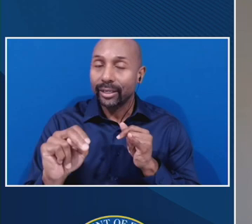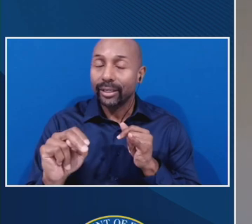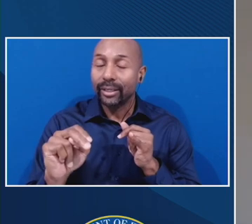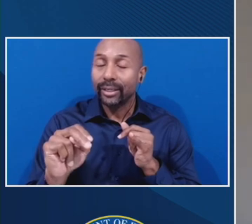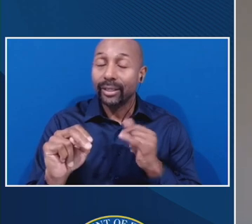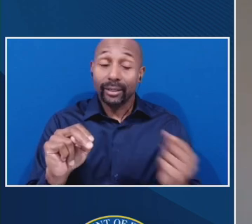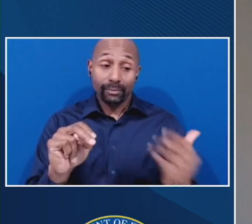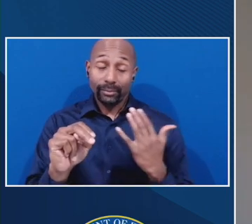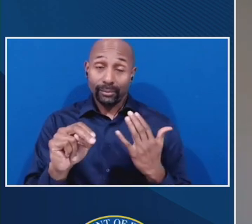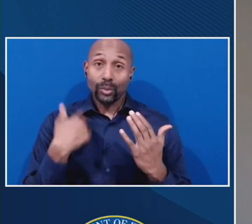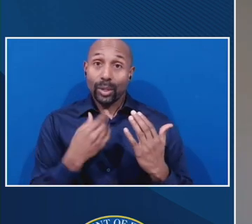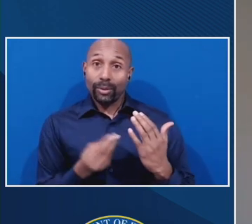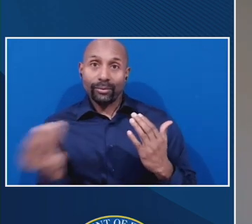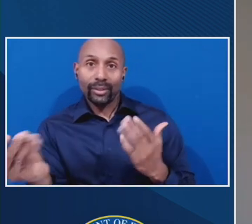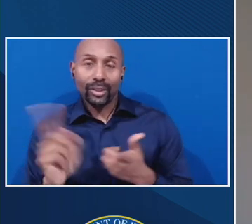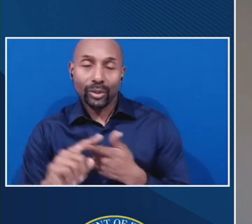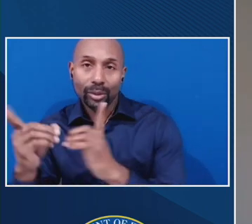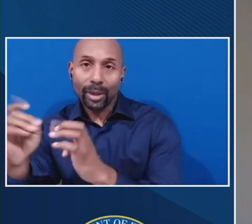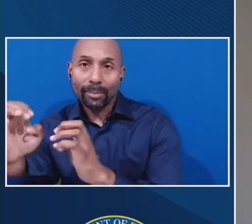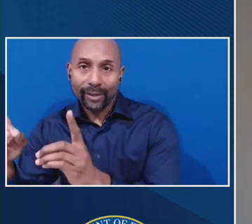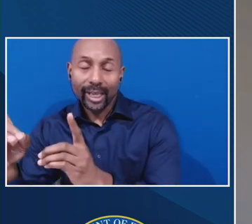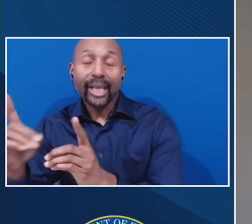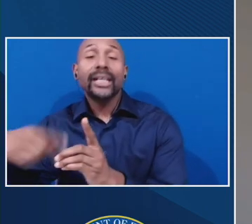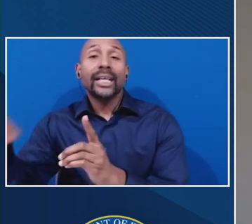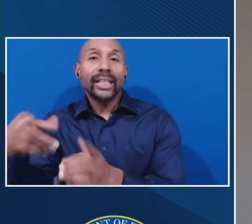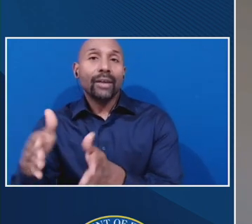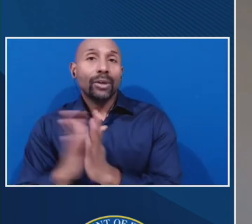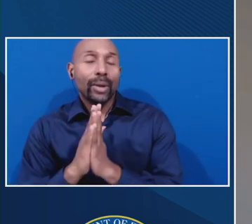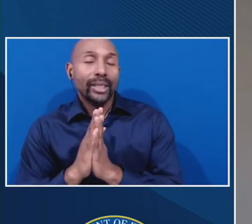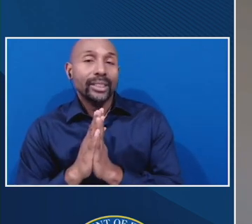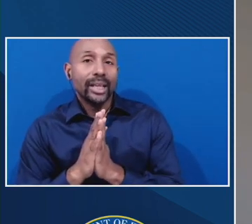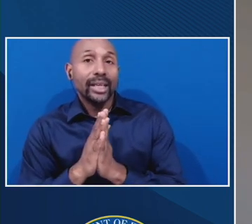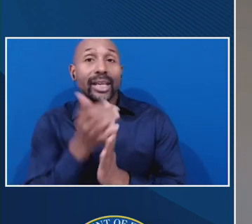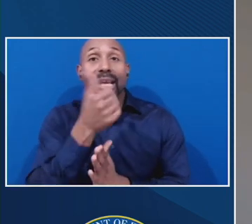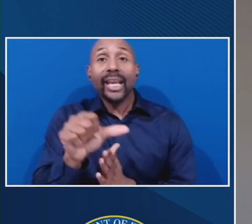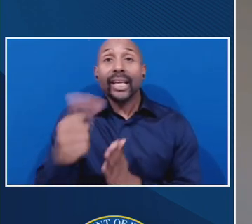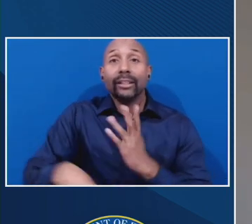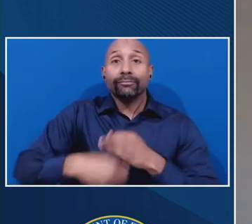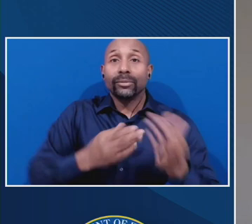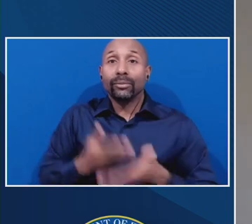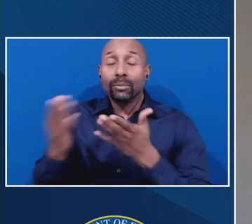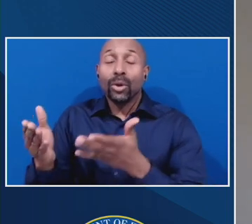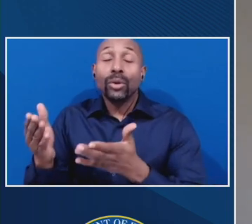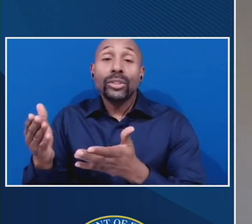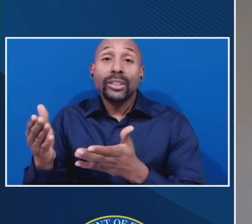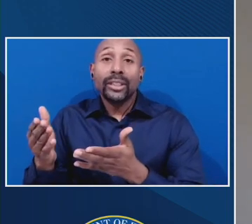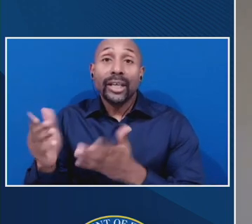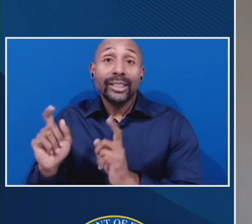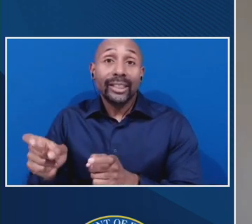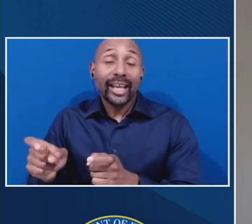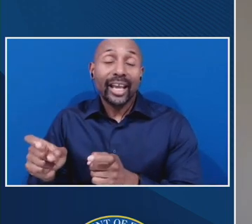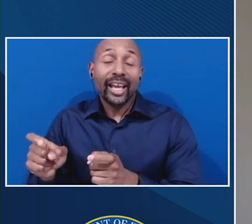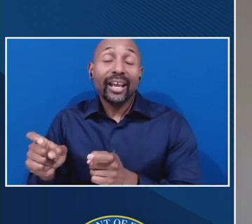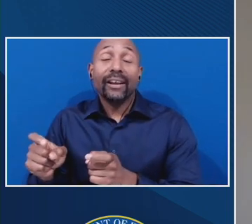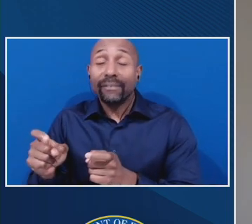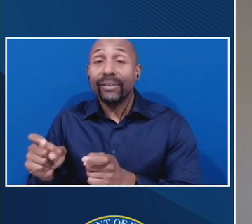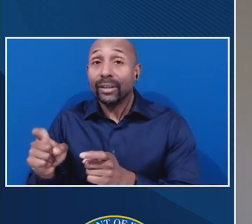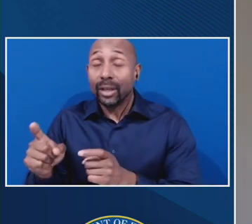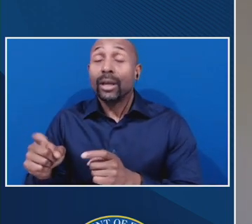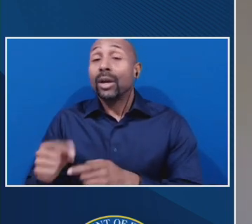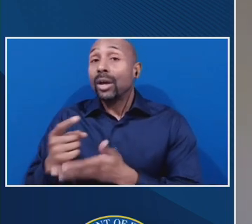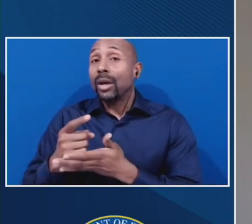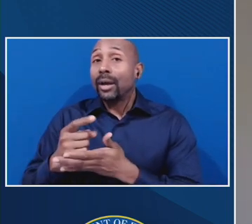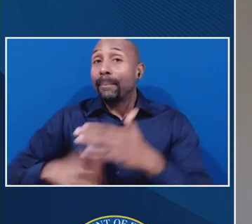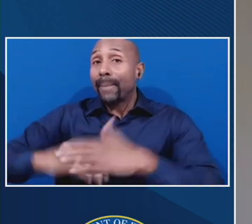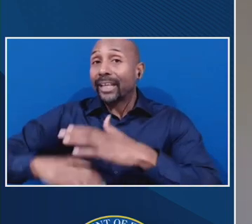proposals, um, be submitted no later than, um, one week, uh, from the close of the session on